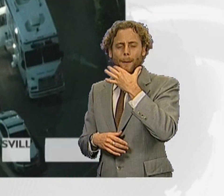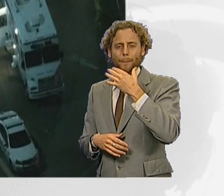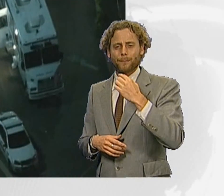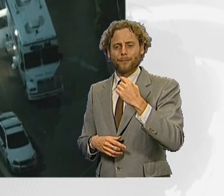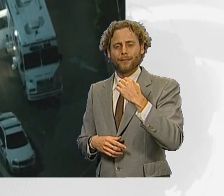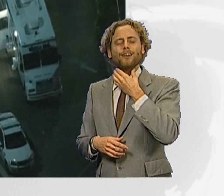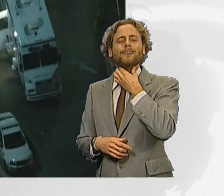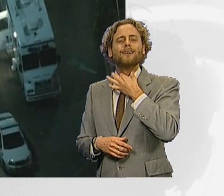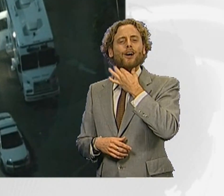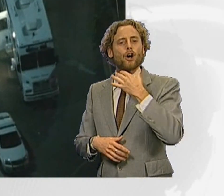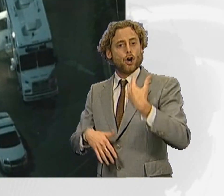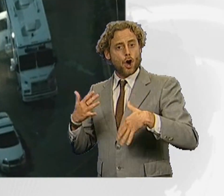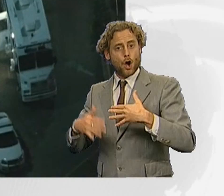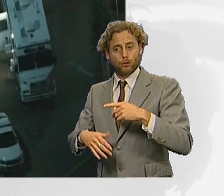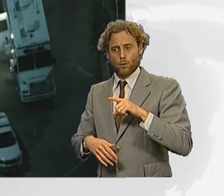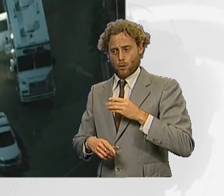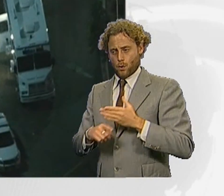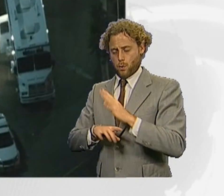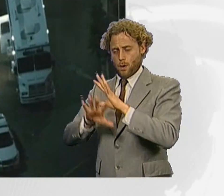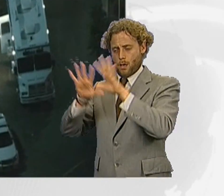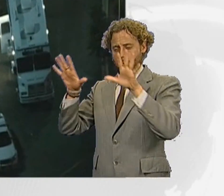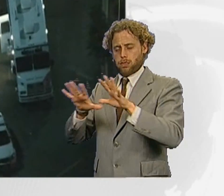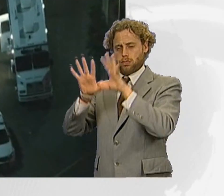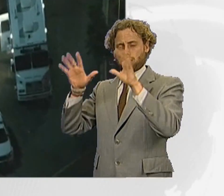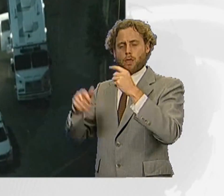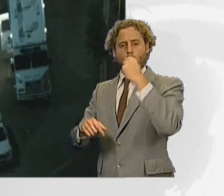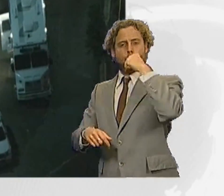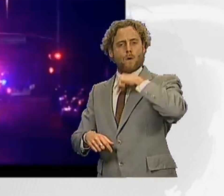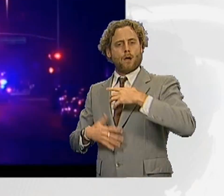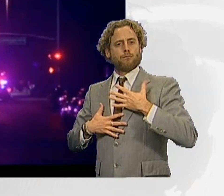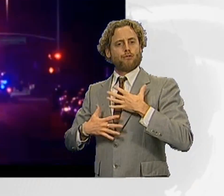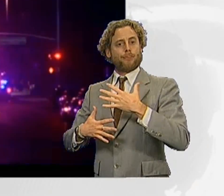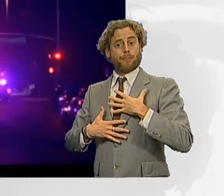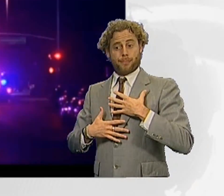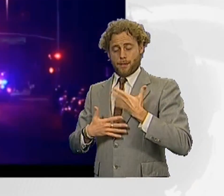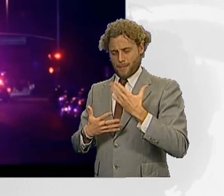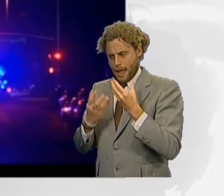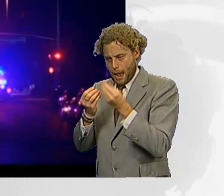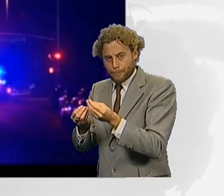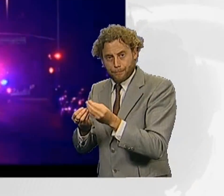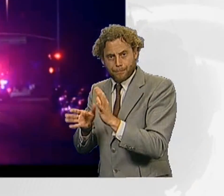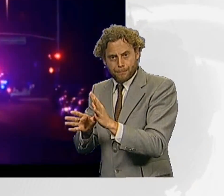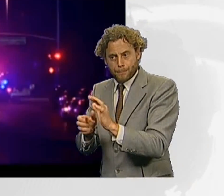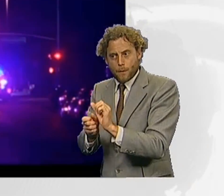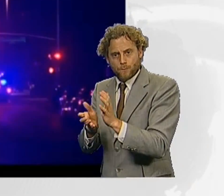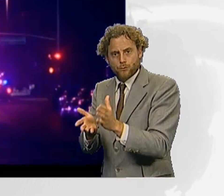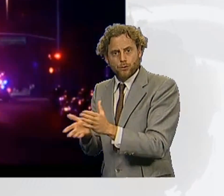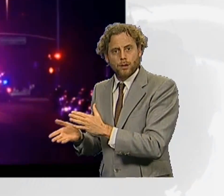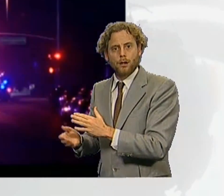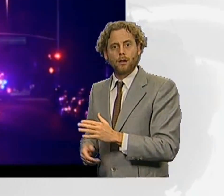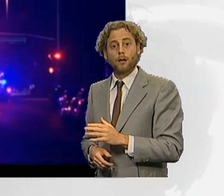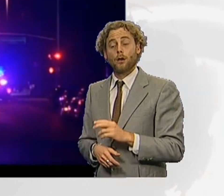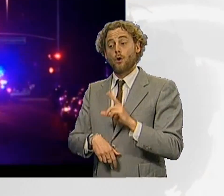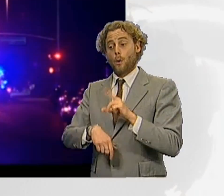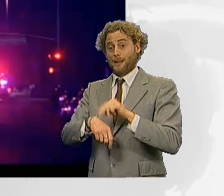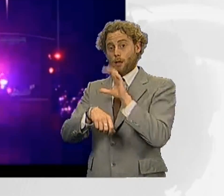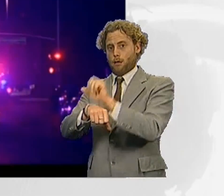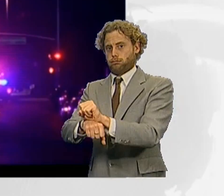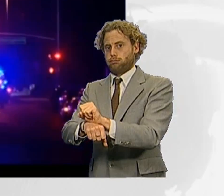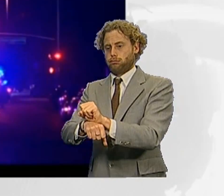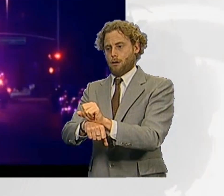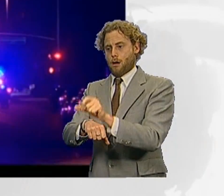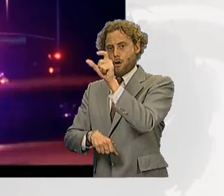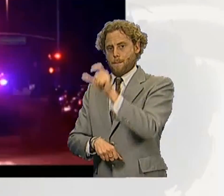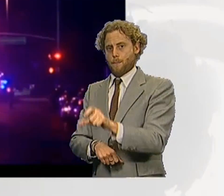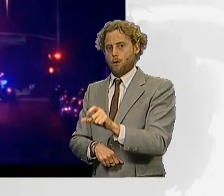Each of those patients were decontaminated and released. Police have not named the suspect, but American media are